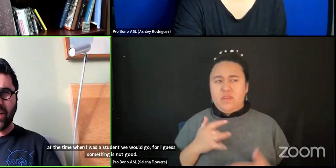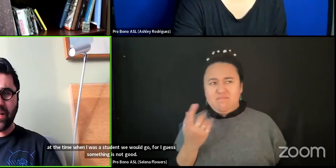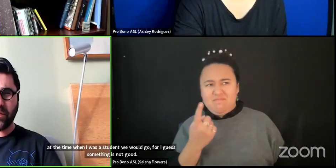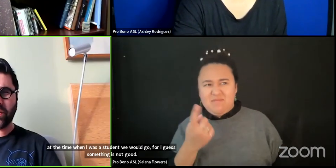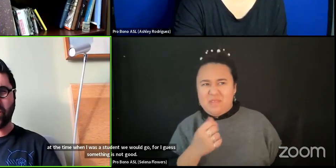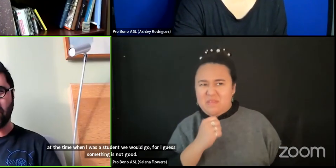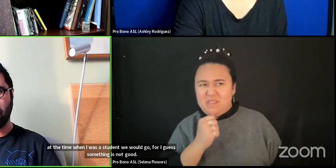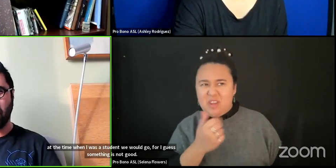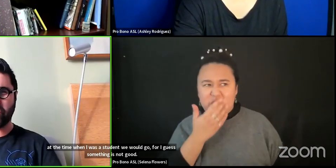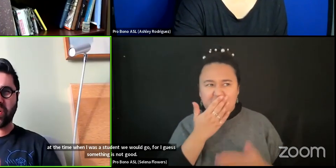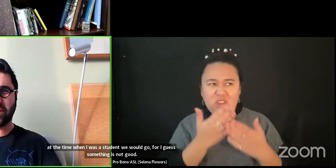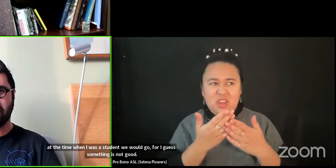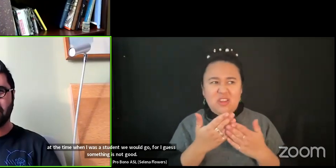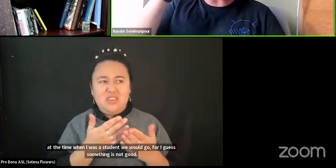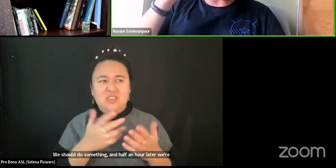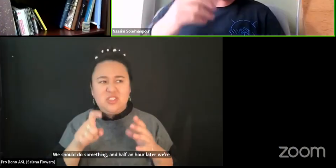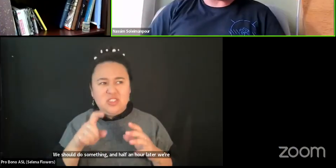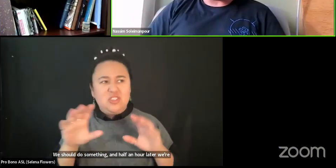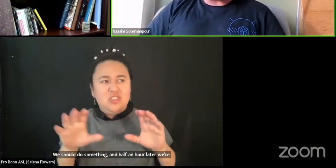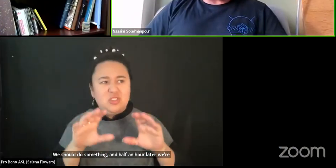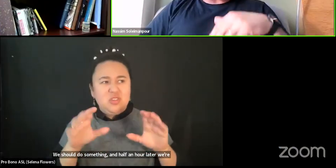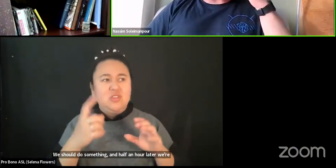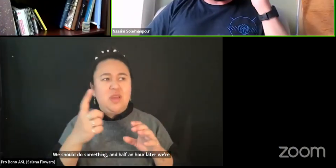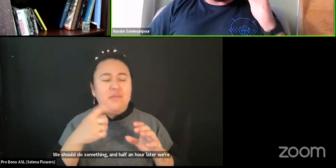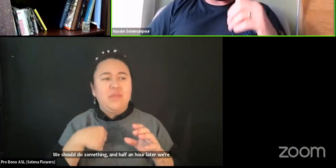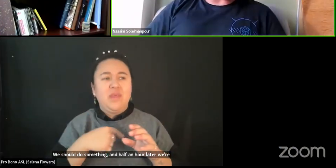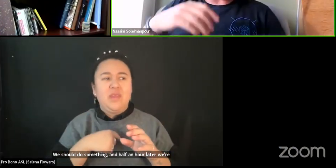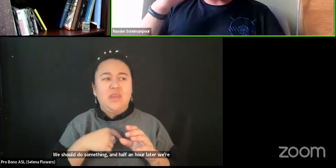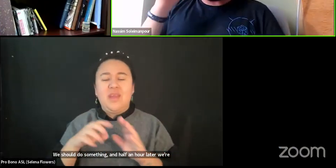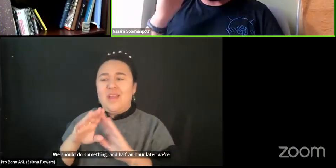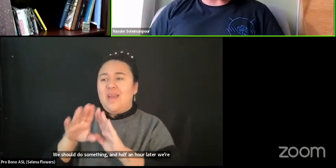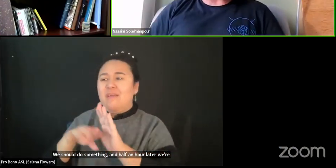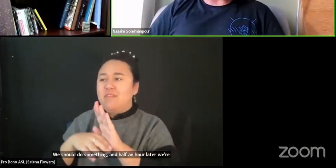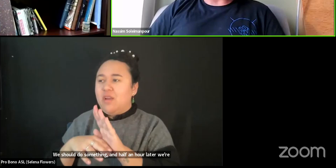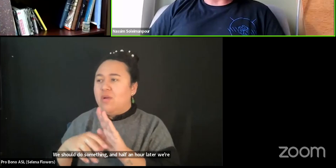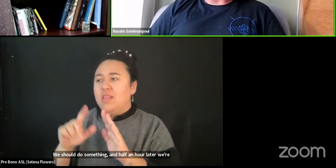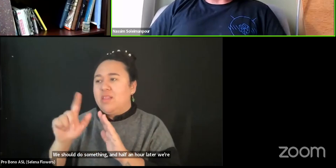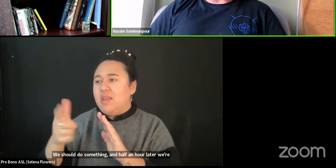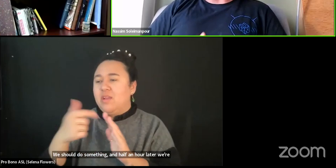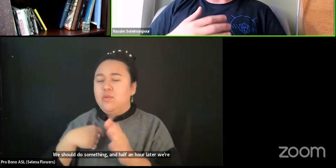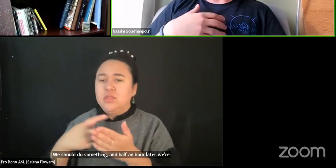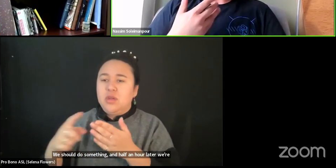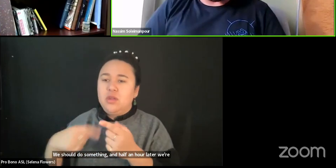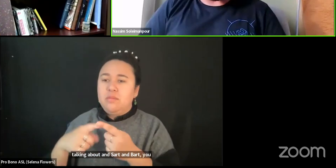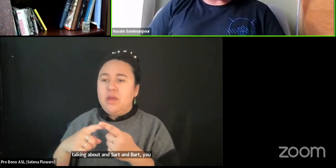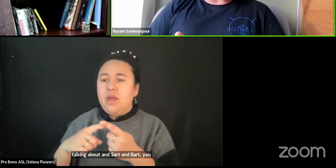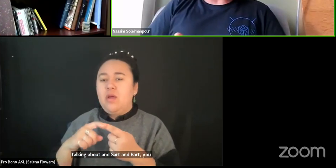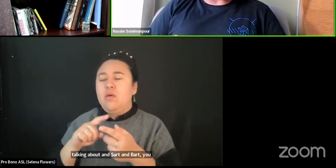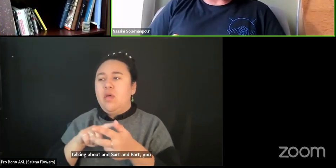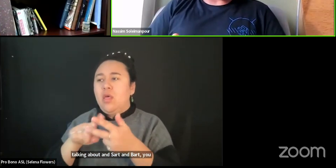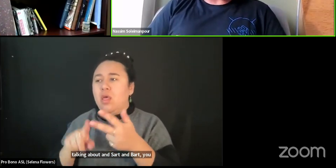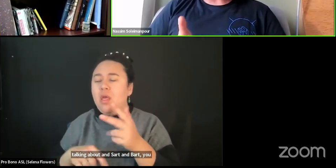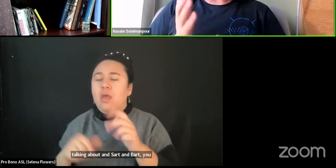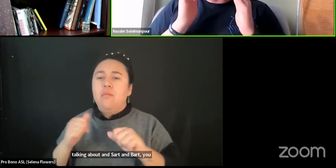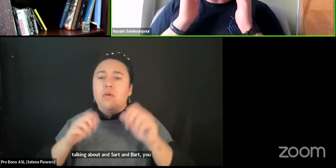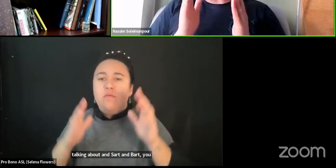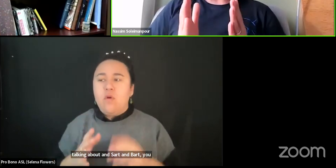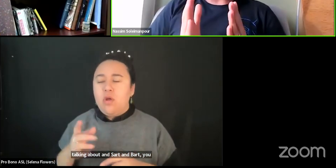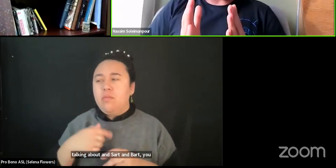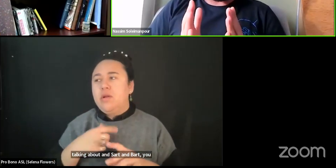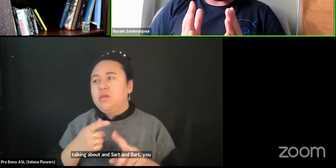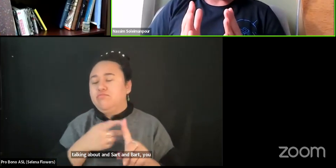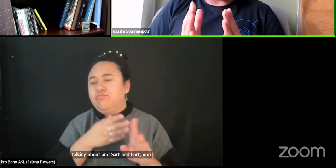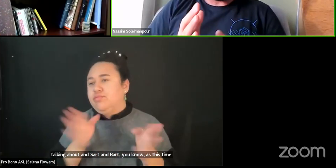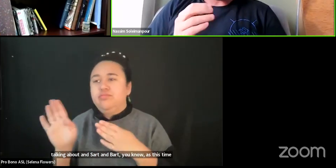And half an hour later, we're talking about Jacques de Ghida and Sartre and Barth, you know, as this time when I was in Iran, everything